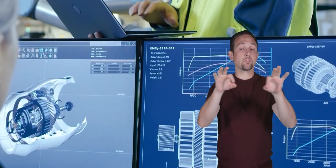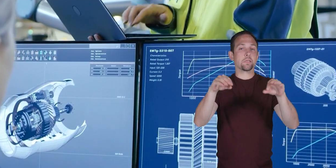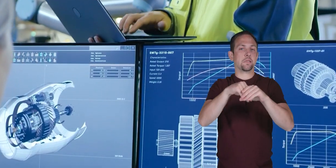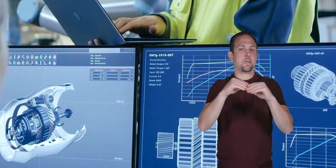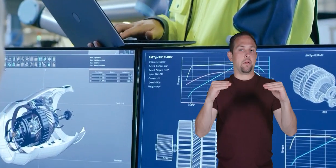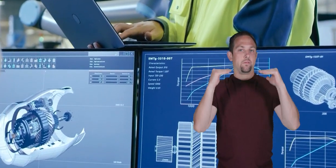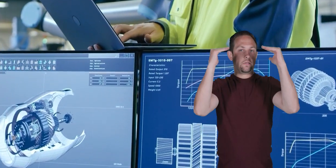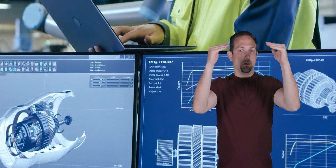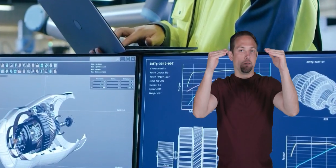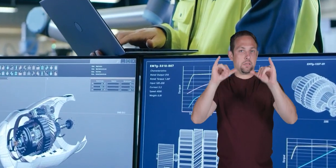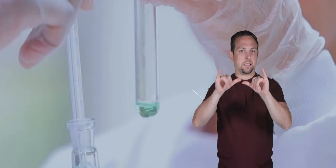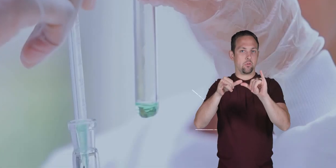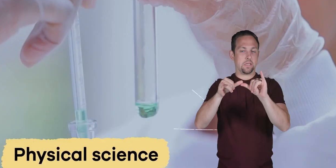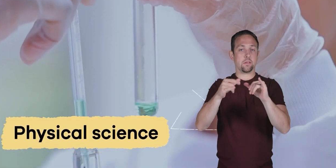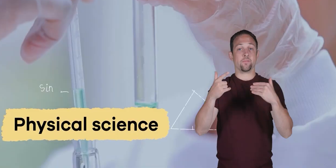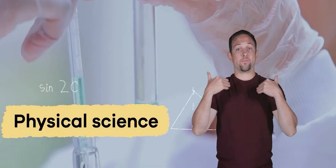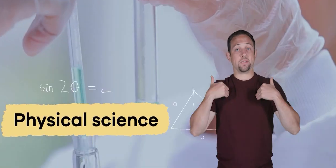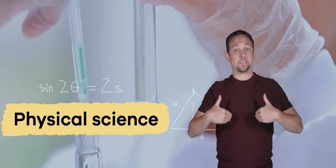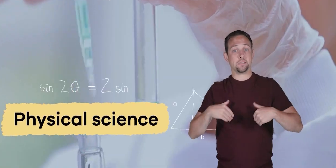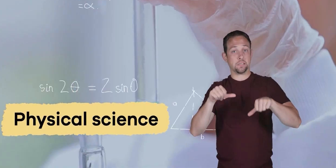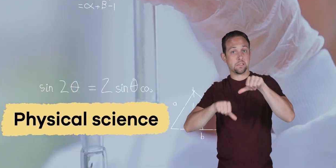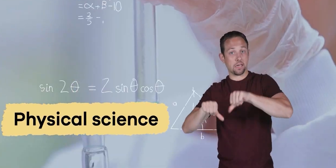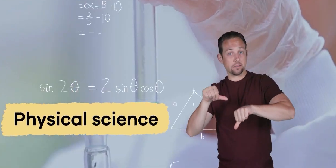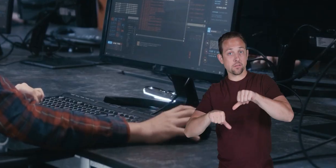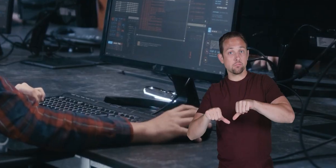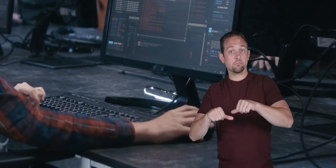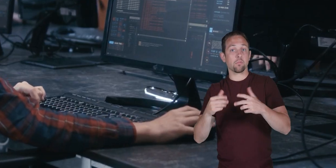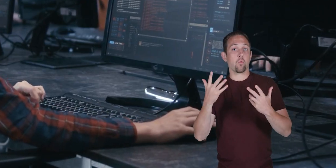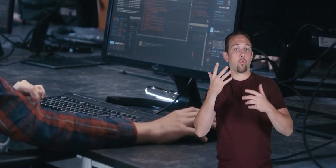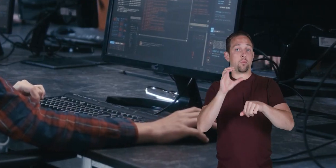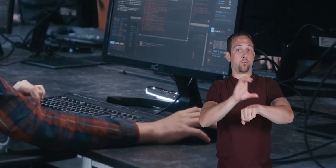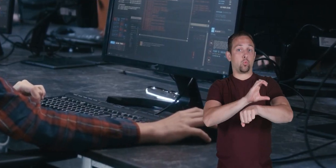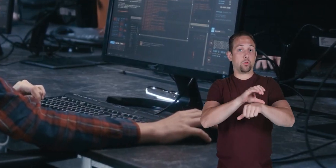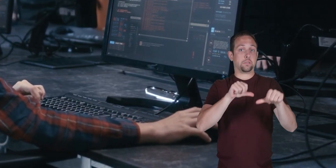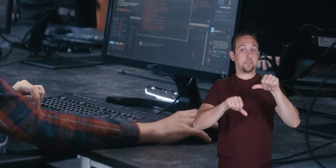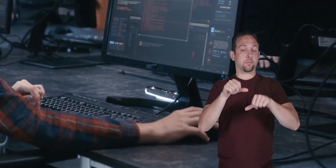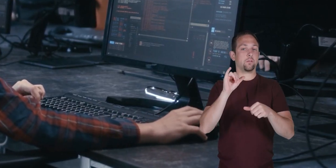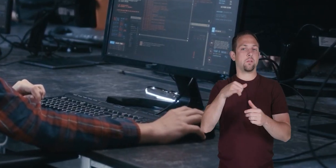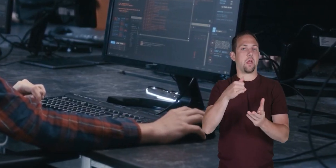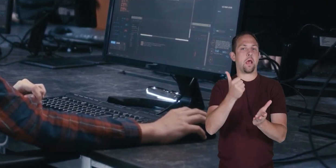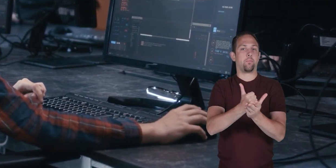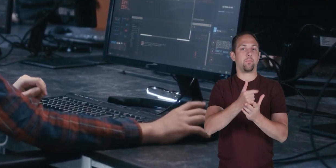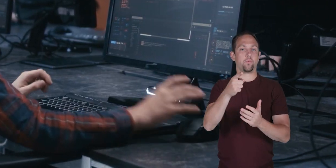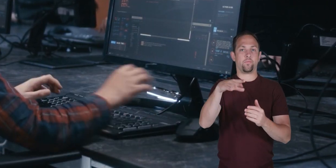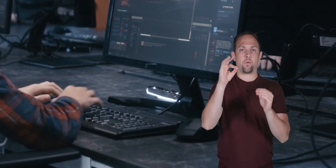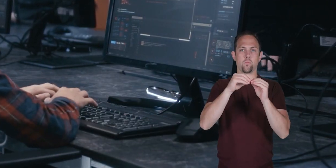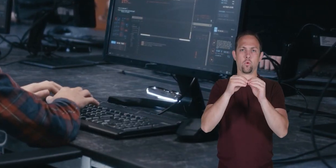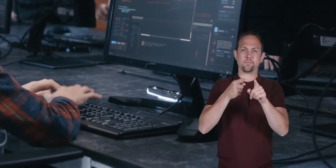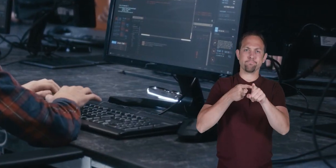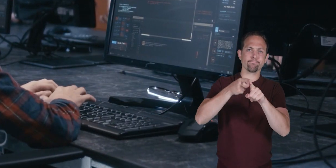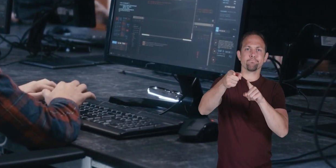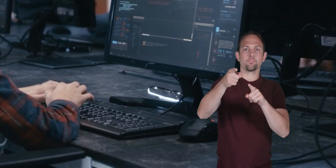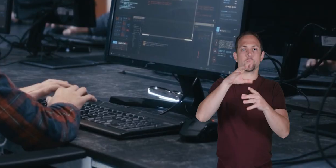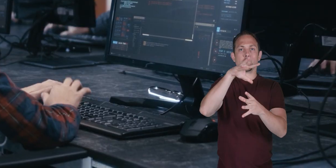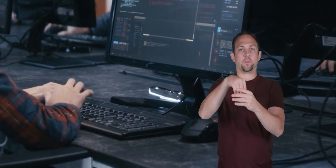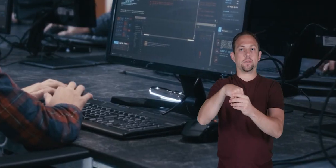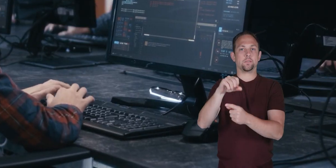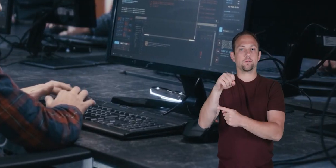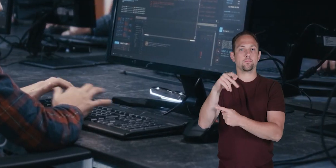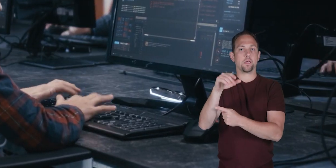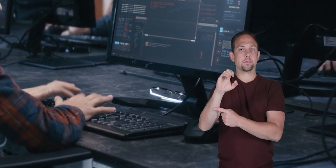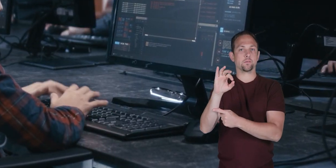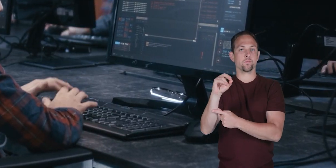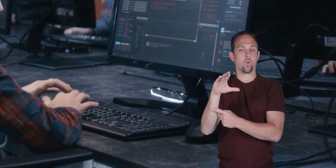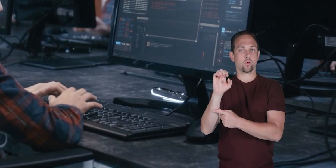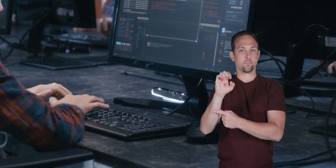in advanced engineering physical science or computer science can help you find a more specialized job within the